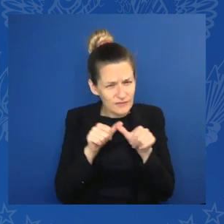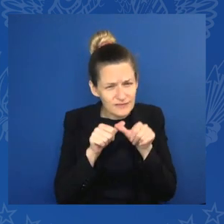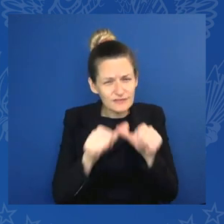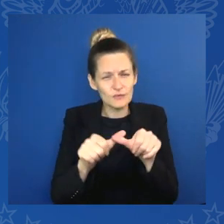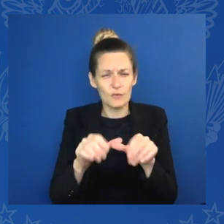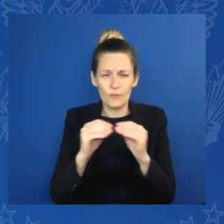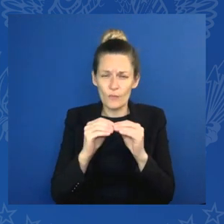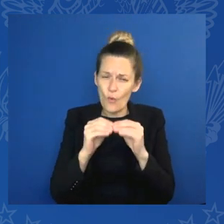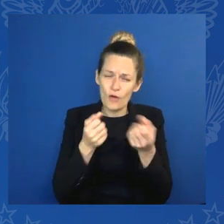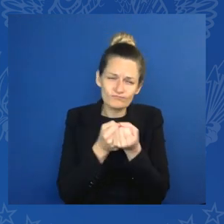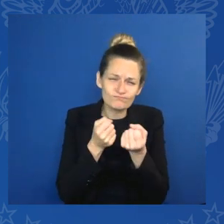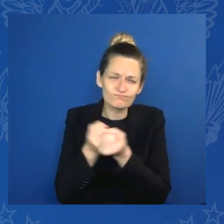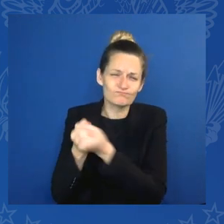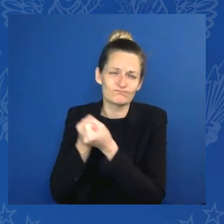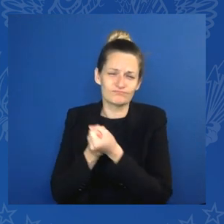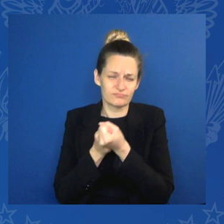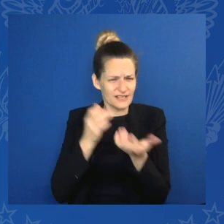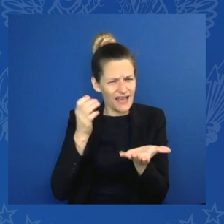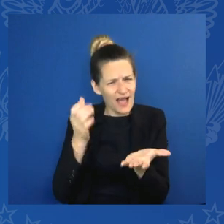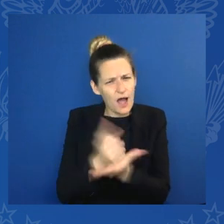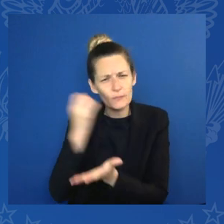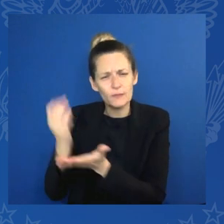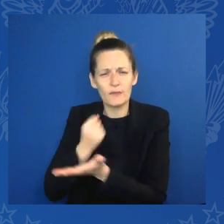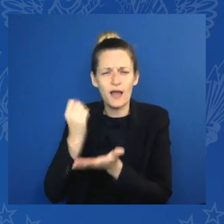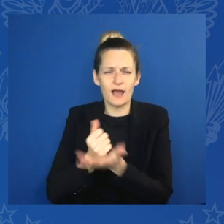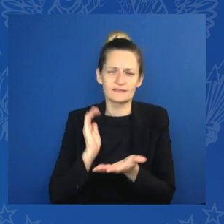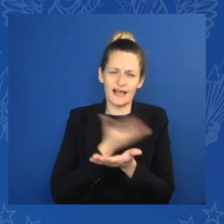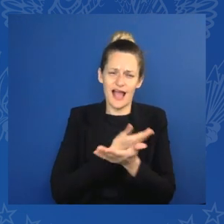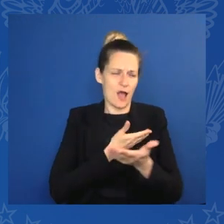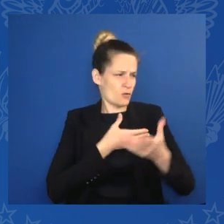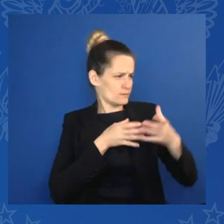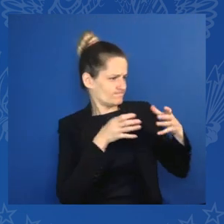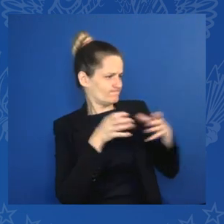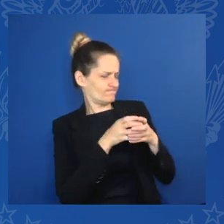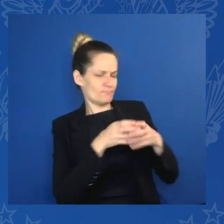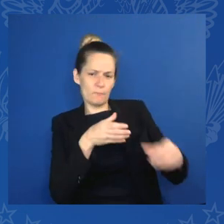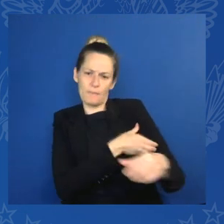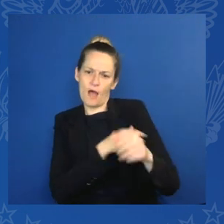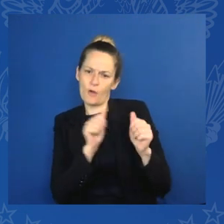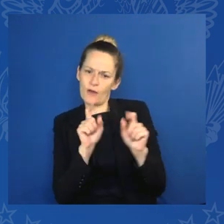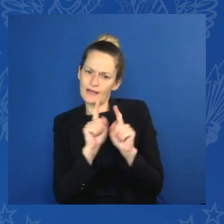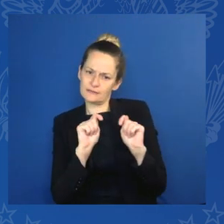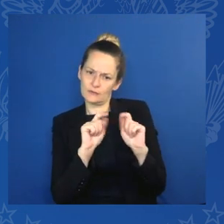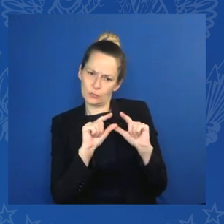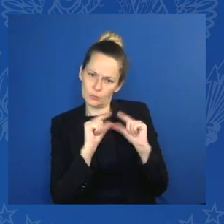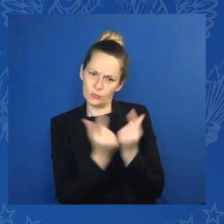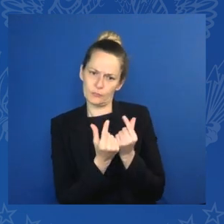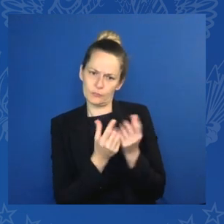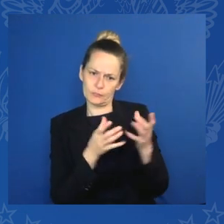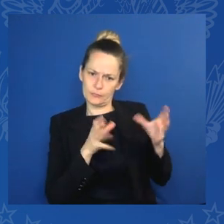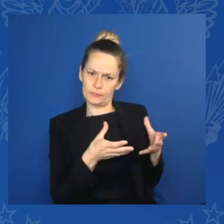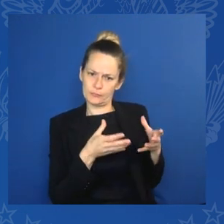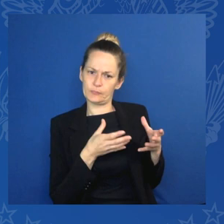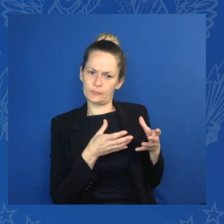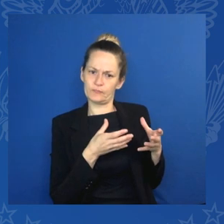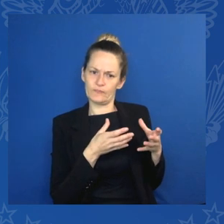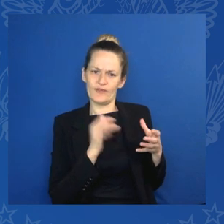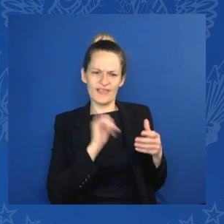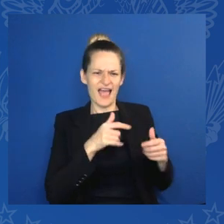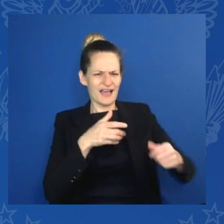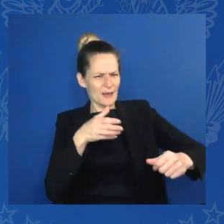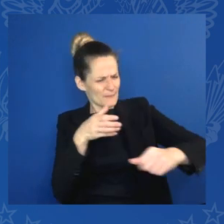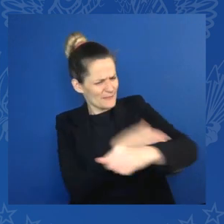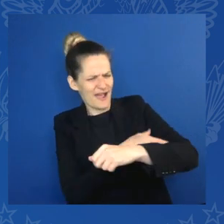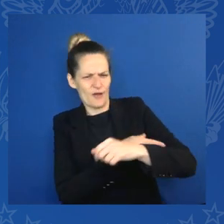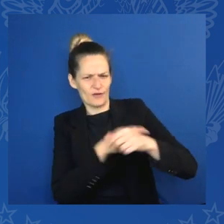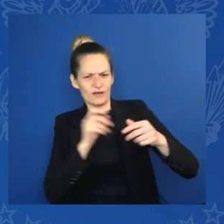Because it is up to us to give a positive, powerful investment impulse to the world, to show our partners in